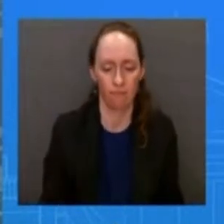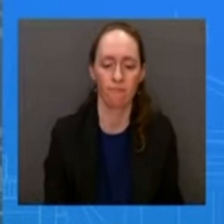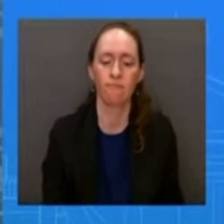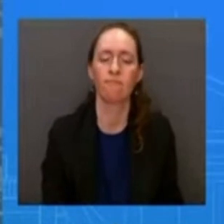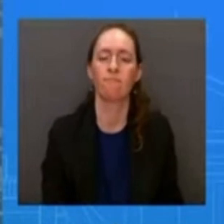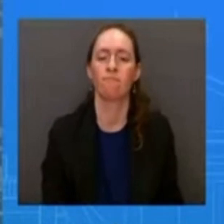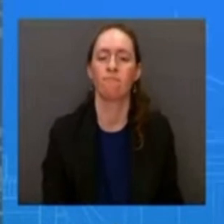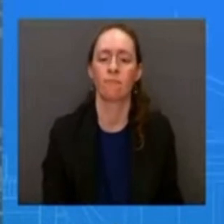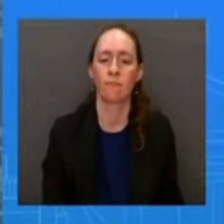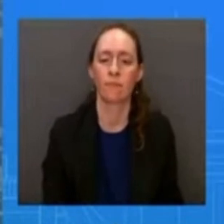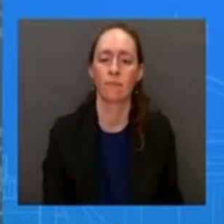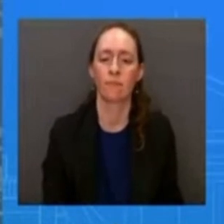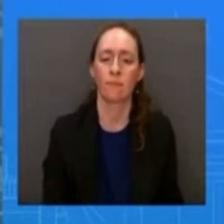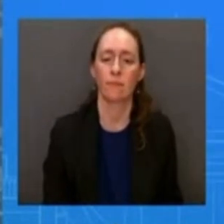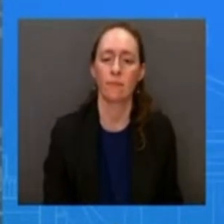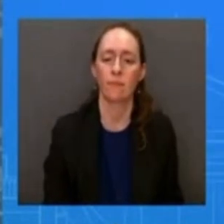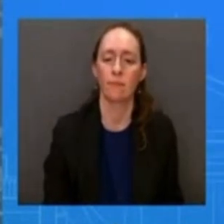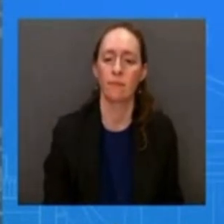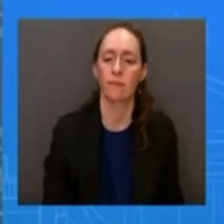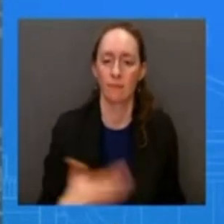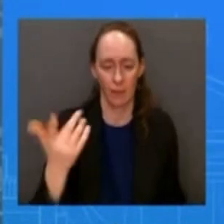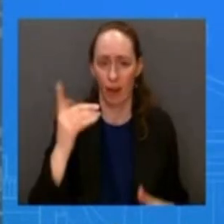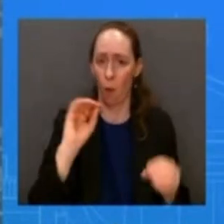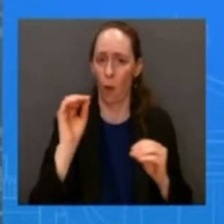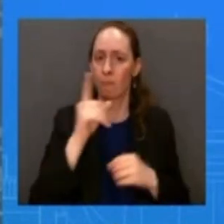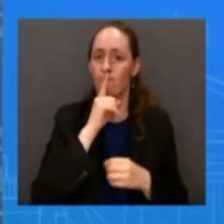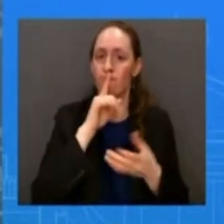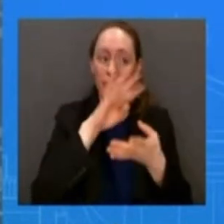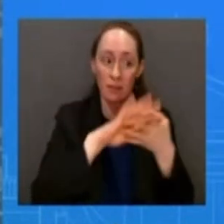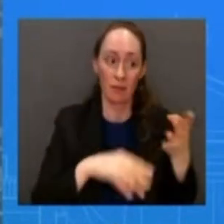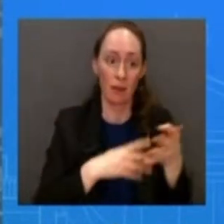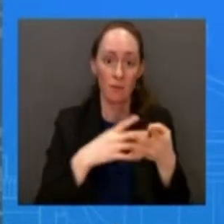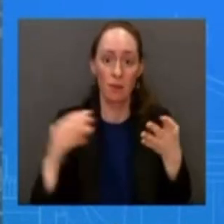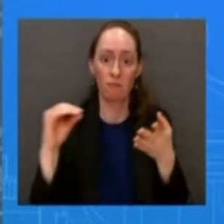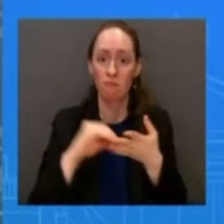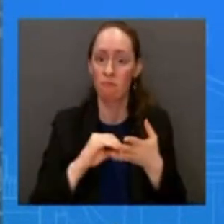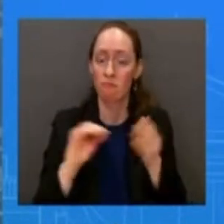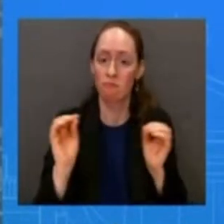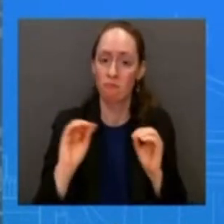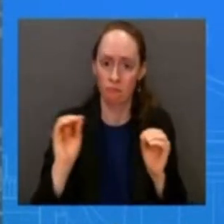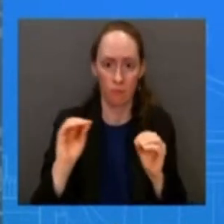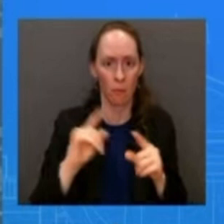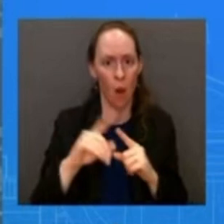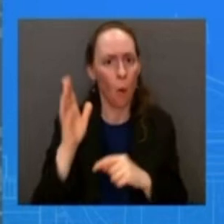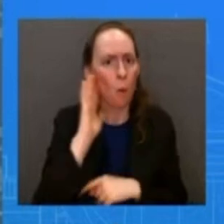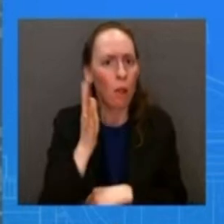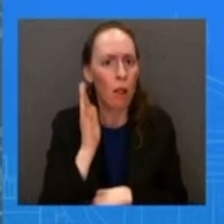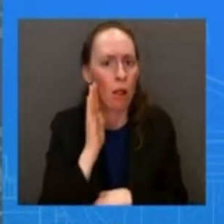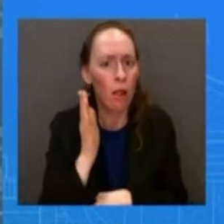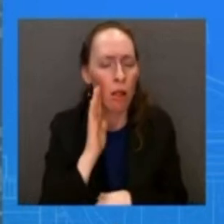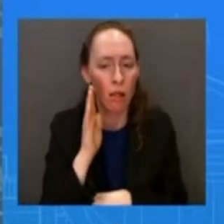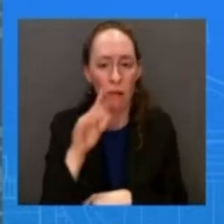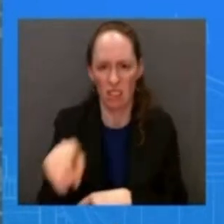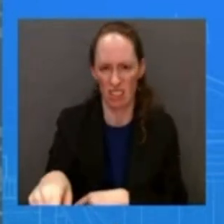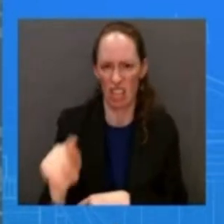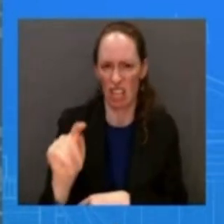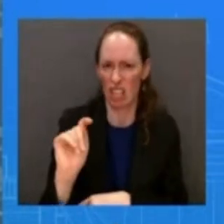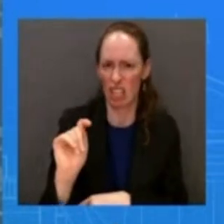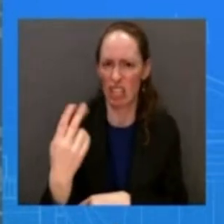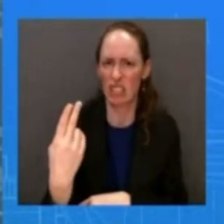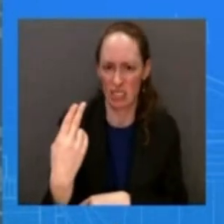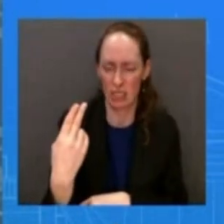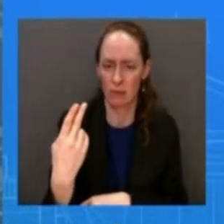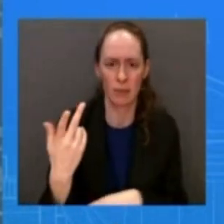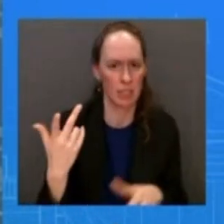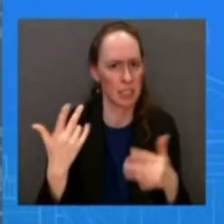or on the schedule so that's why it wasn't there the physical is indeed going to happen on thursday there have been no changes and you can expect